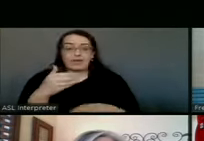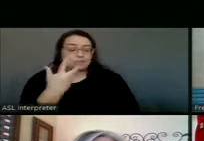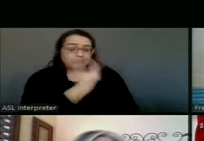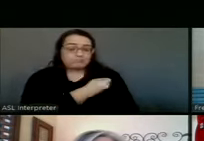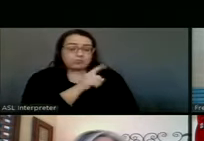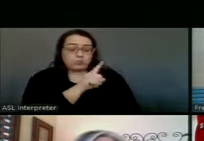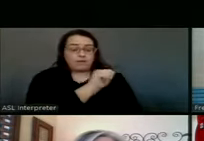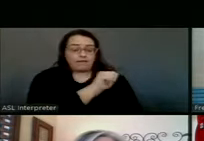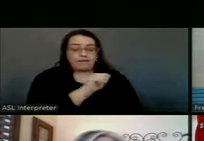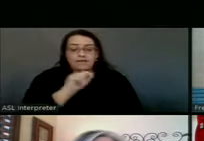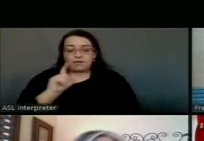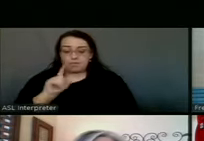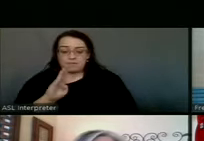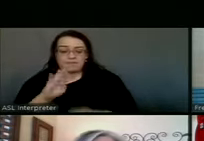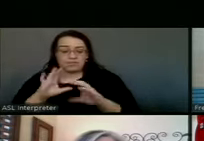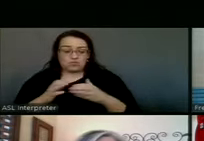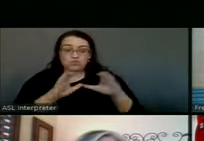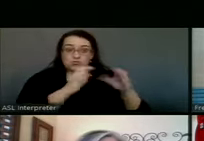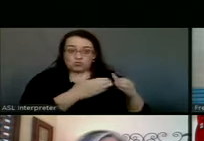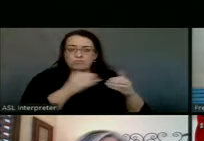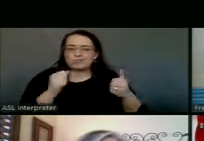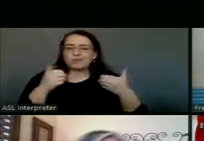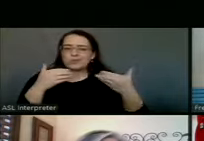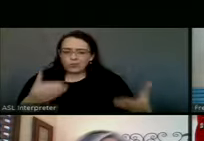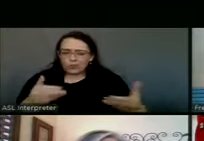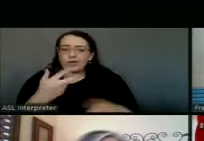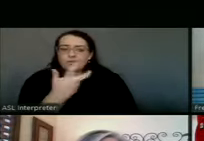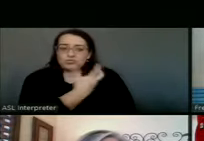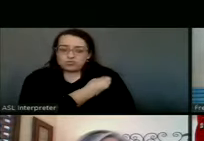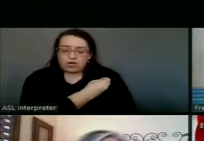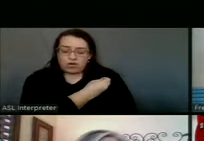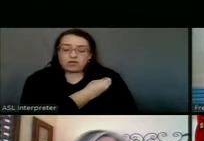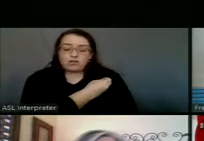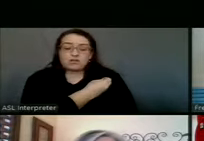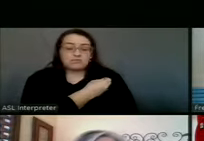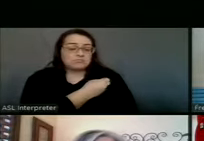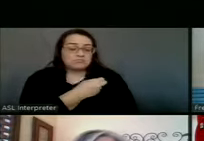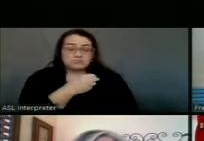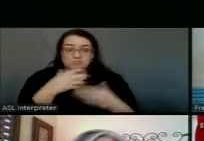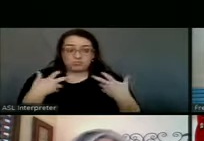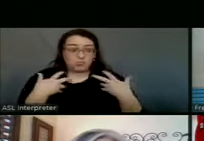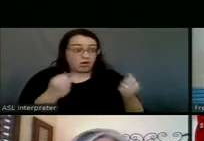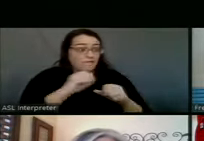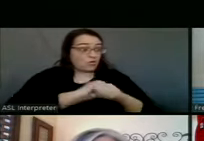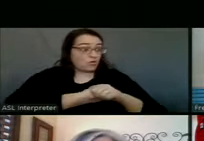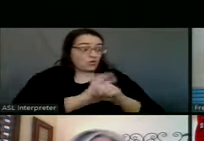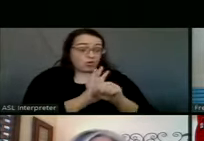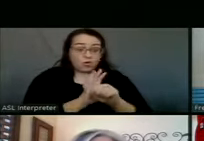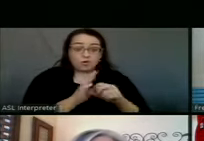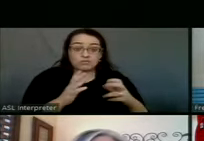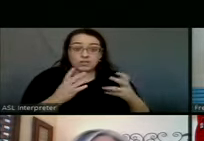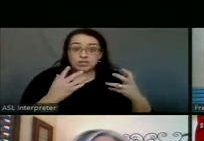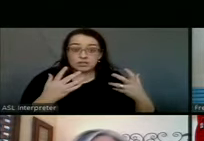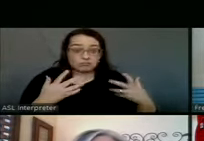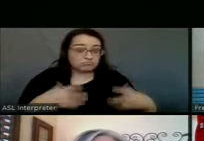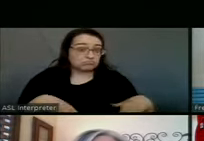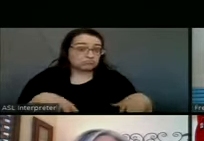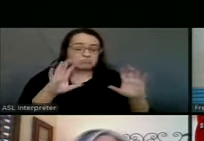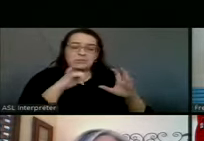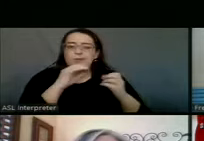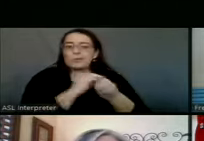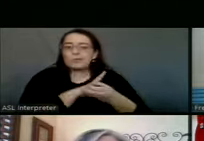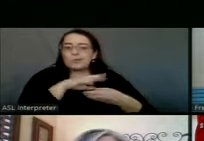1A or 1B group. You can be vaccinated as soon as you have recovered. You're outside of your